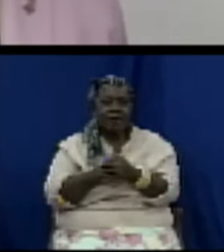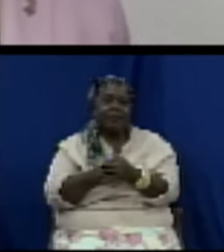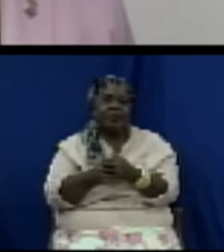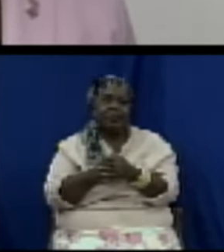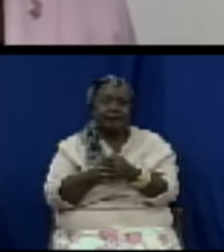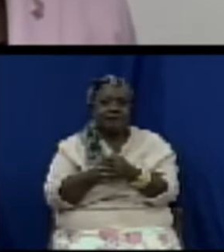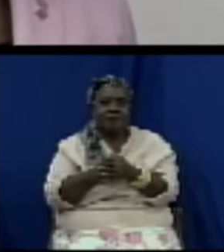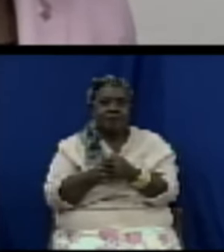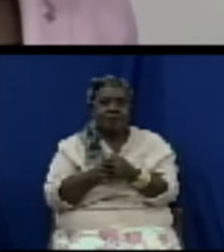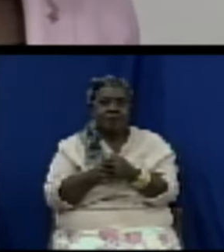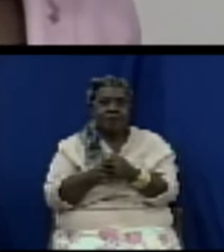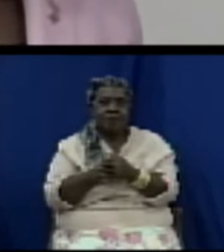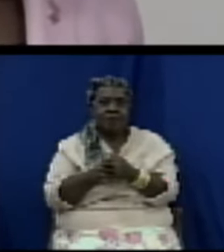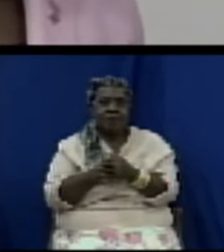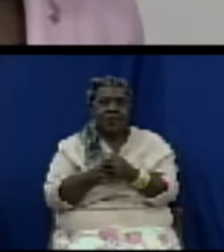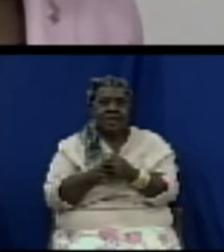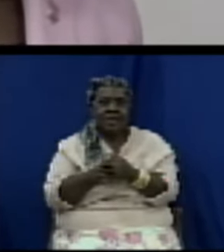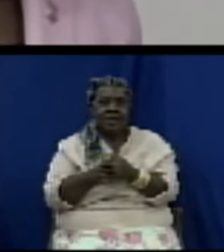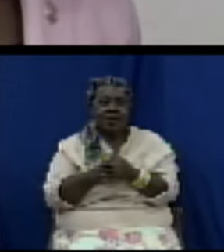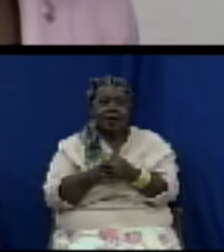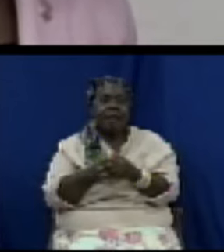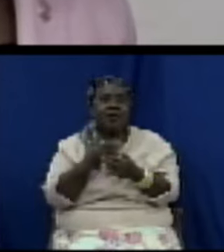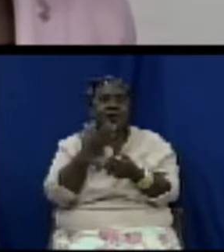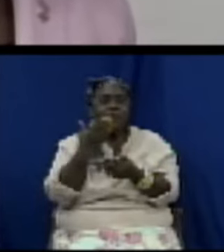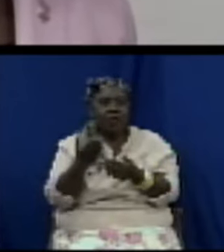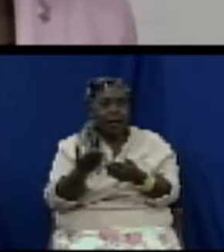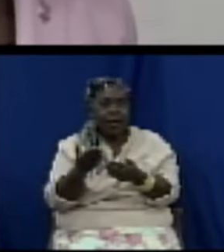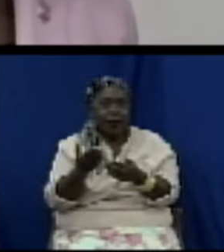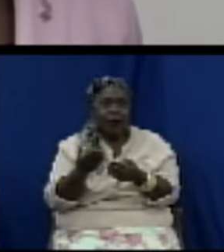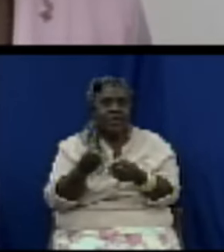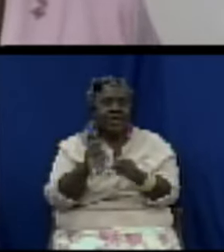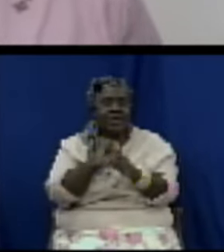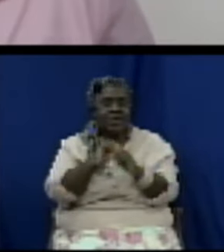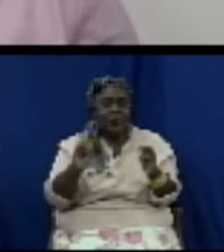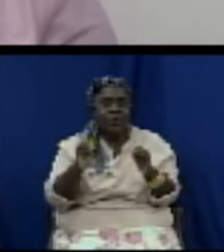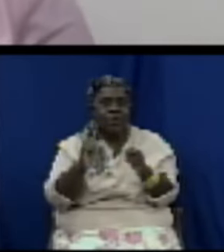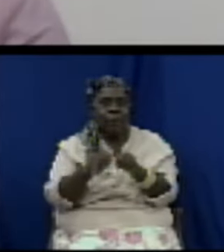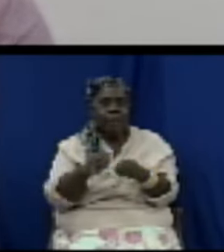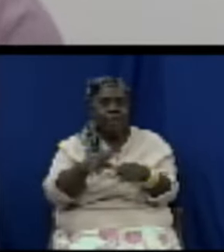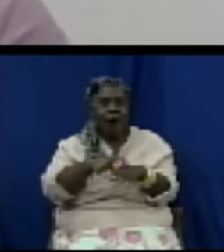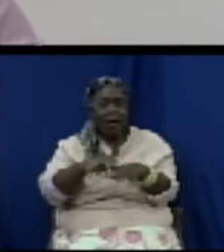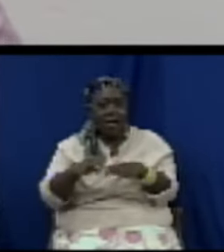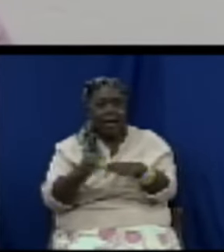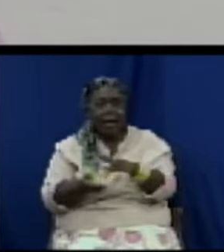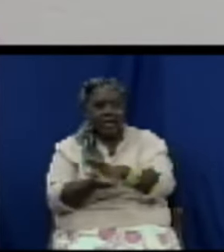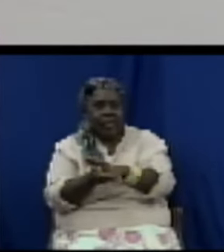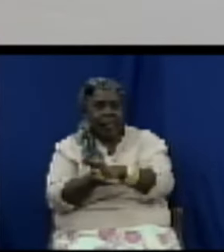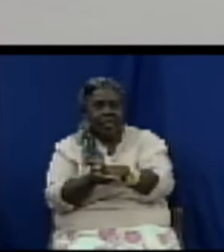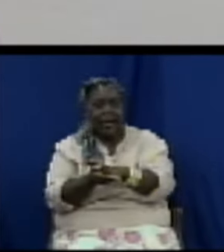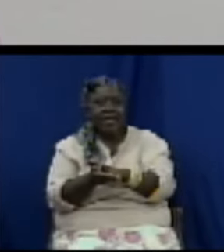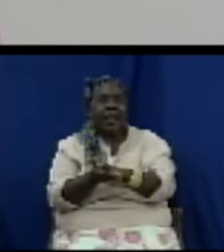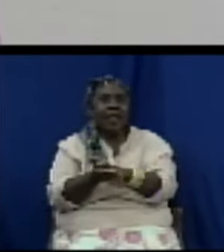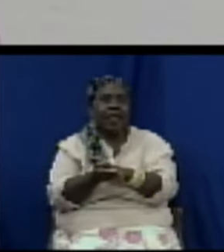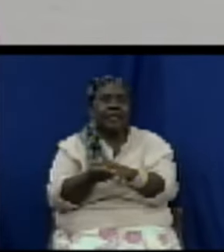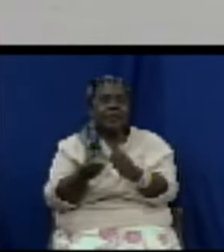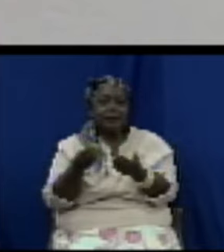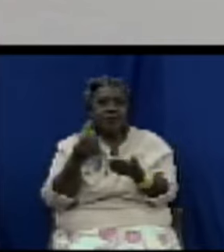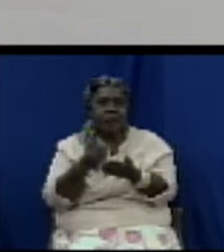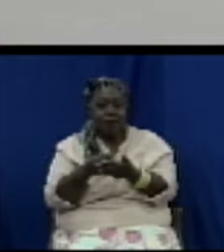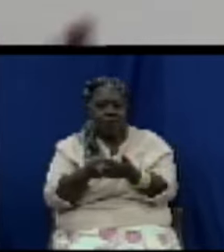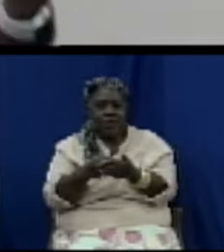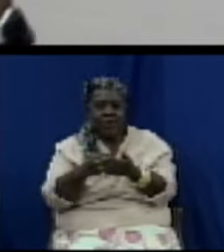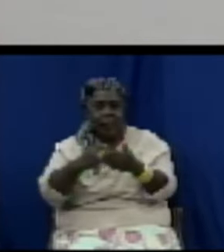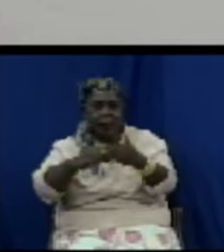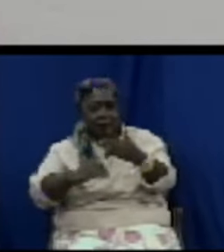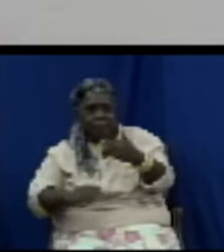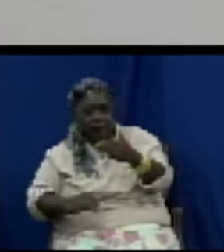requirements in St. Kitts I'm correct in saying that right A.G. because that is the notice I saw right as it relates to